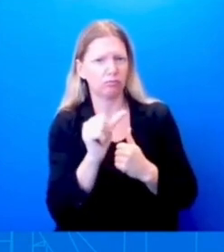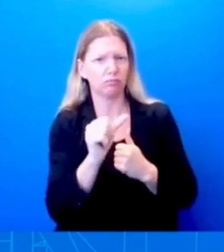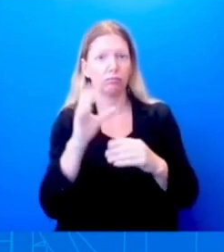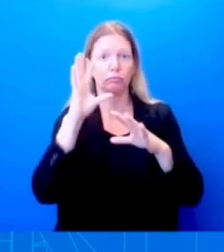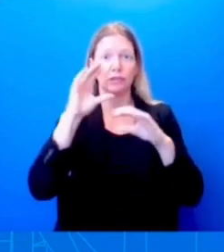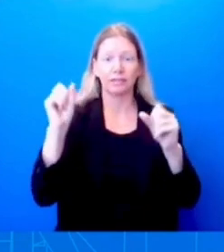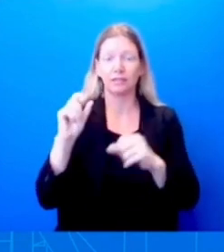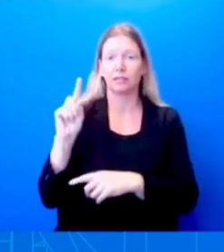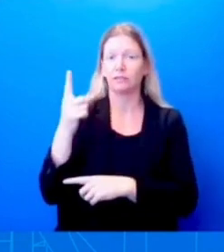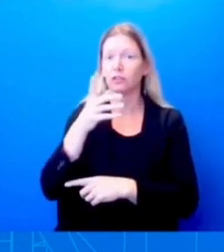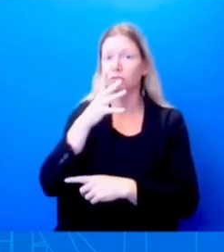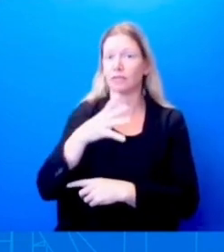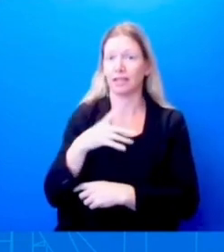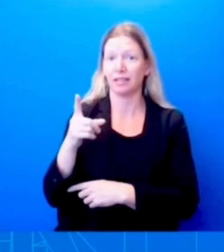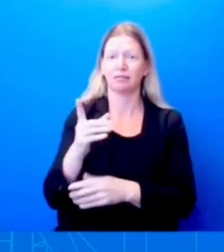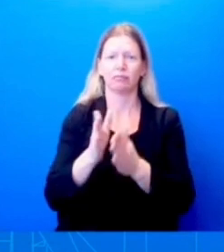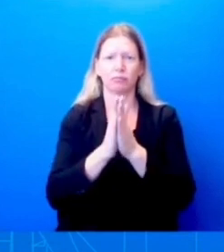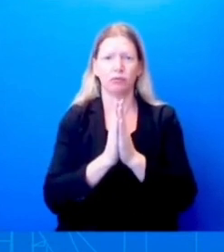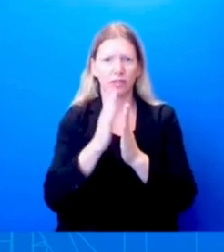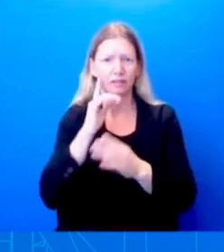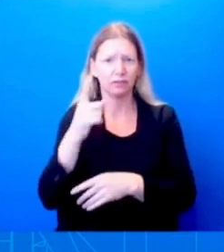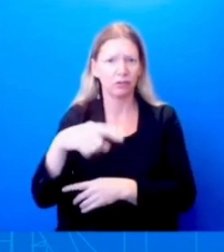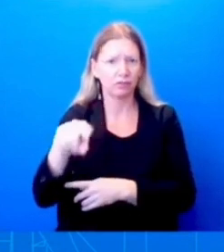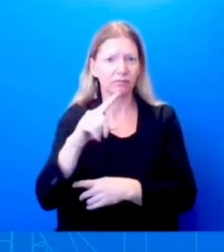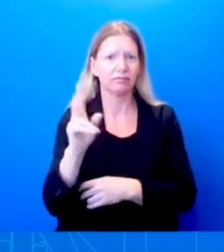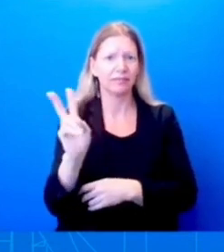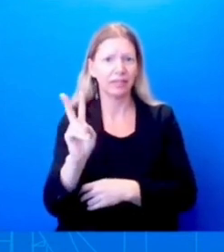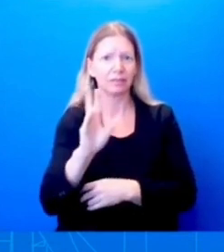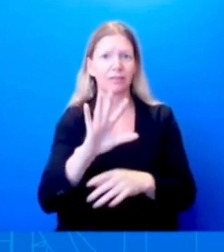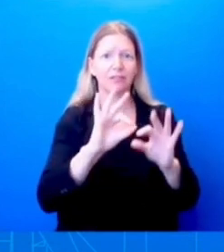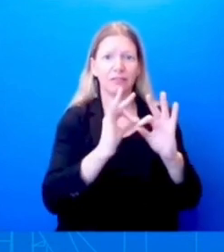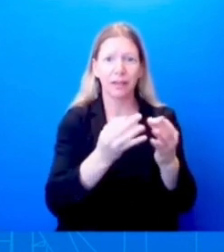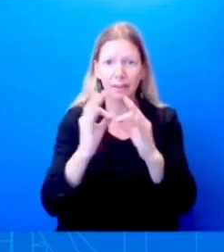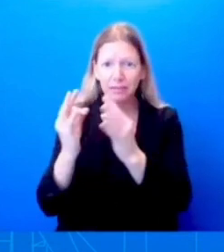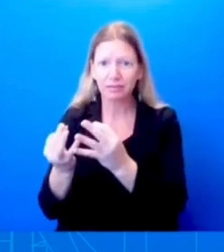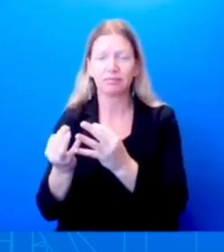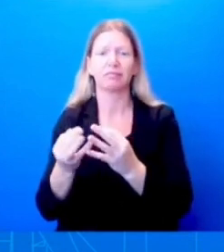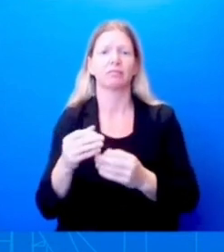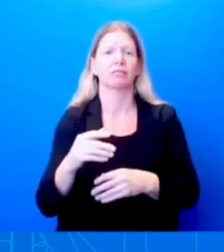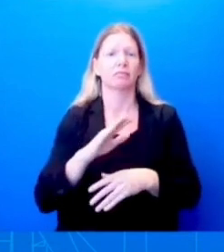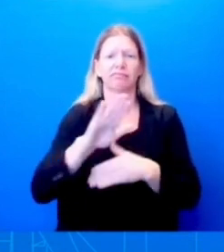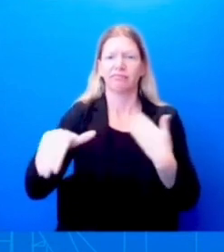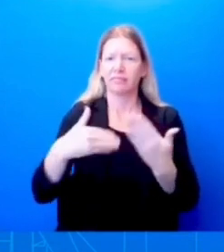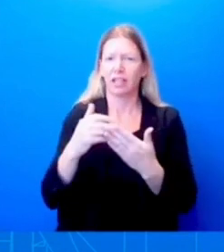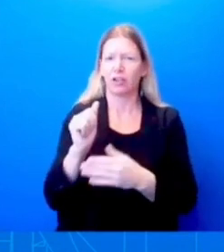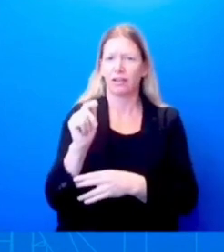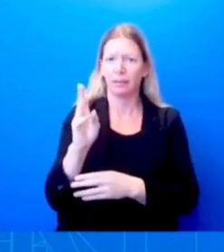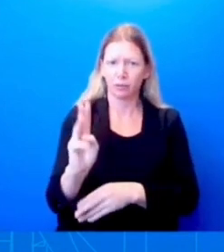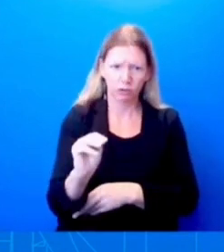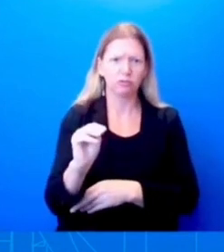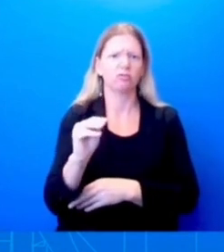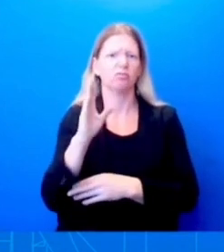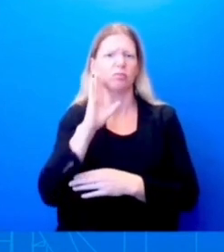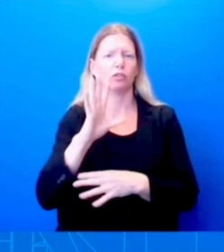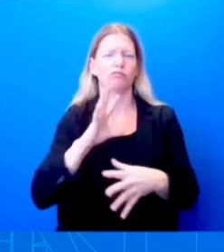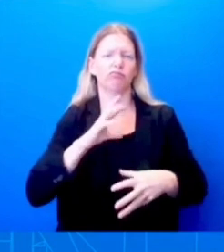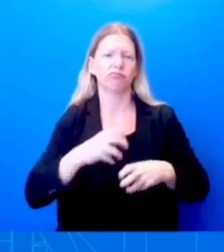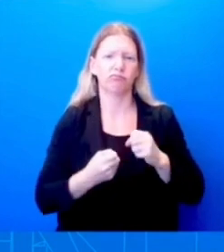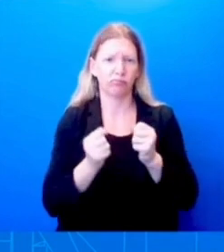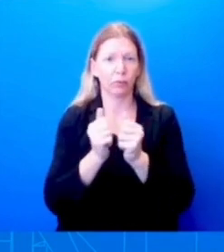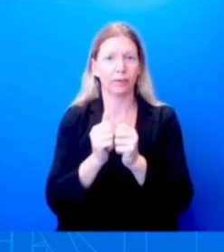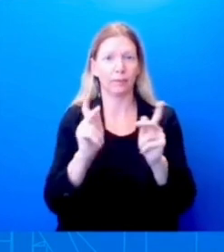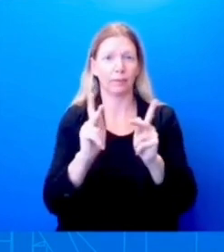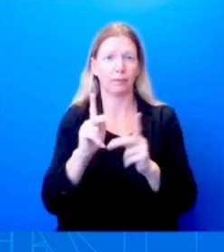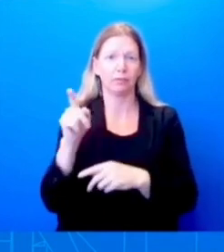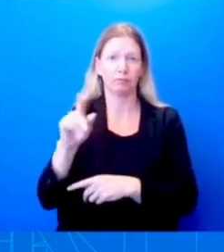entire administration grieves with the people of Jacksonville. Earlier today, the president spoke to Governor DeSantis and